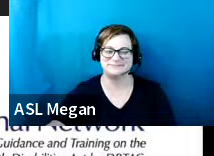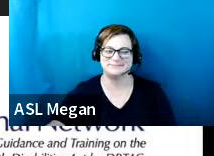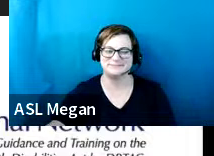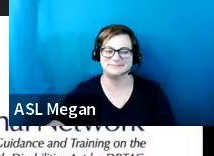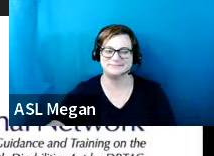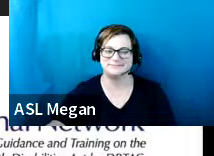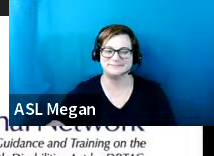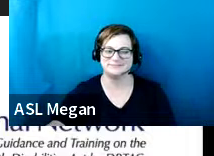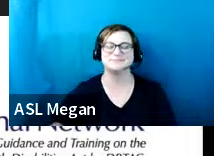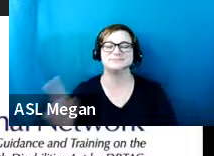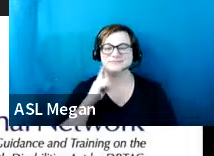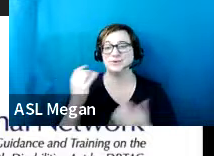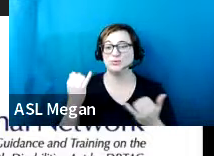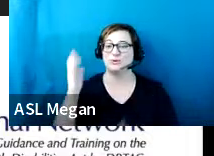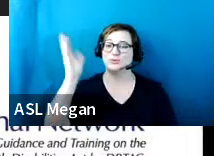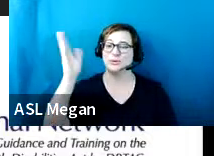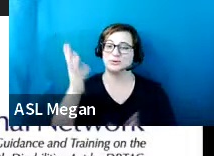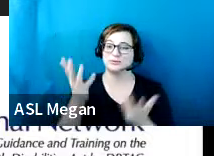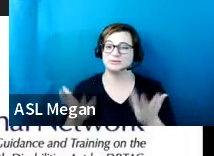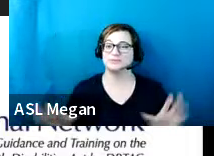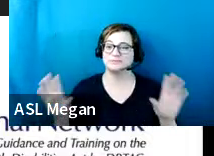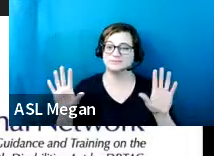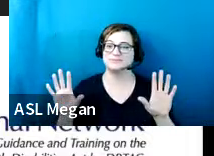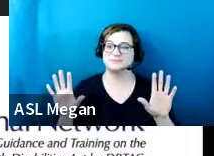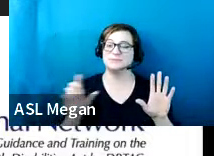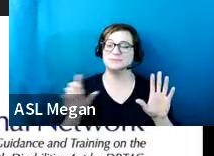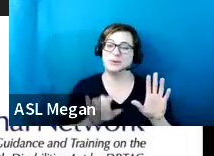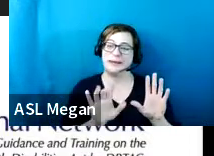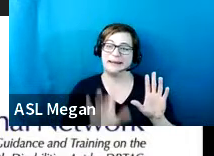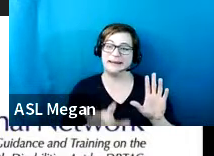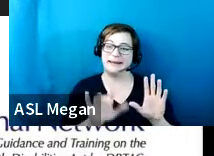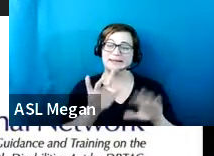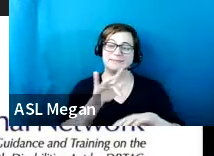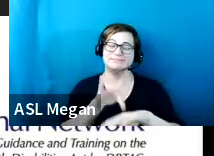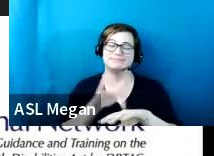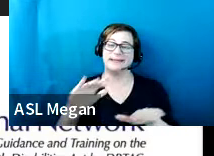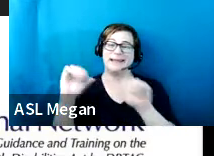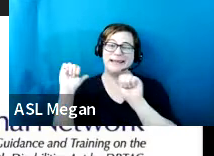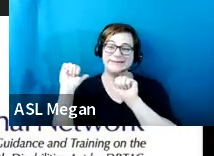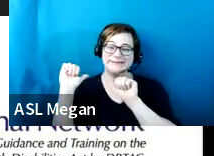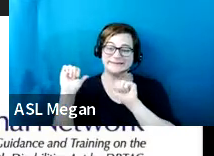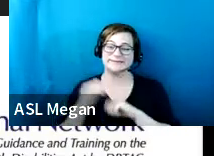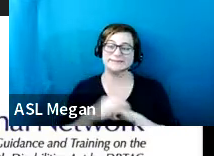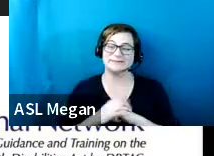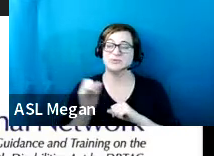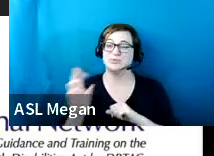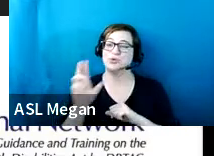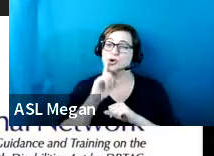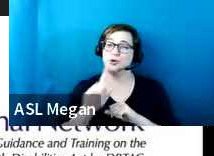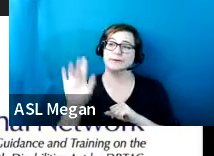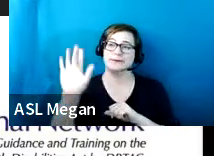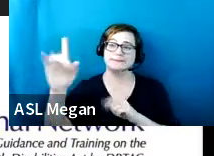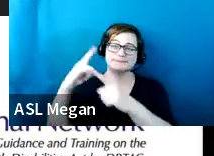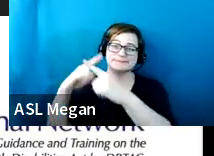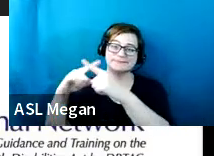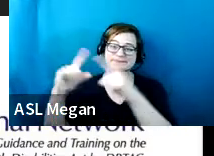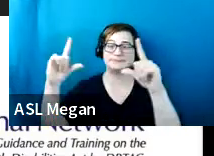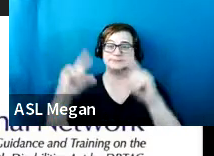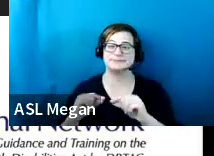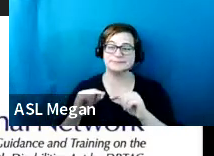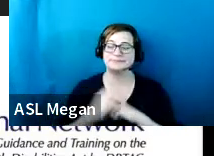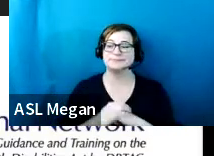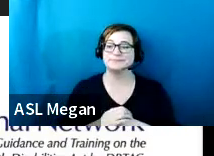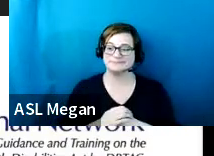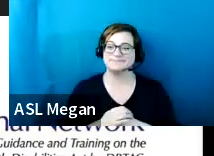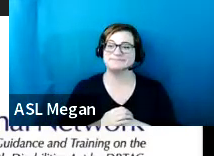That concludes today's webinar. You can click the leave button in the bottom right-hand corner or close your browser to